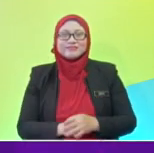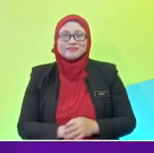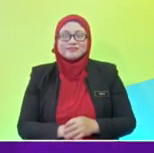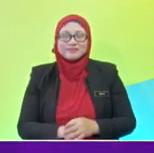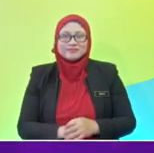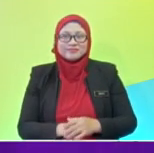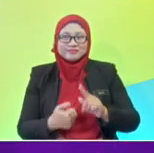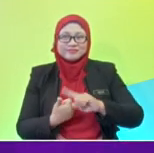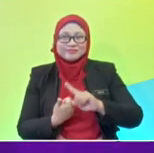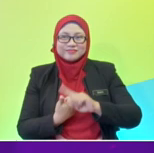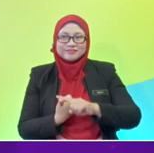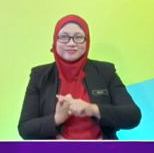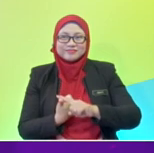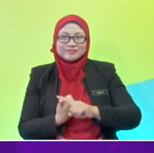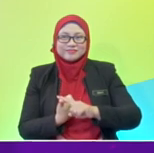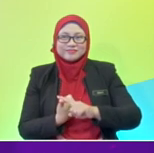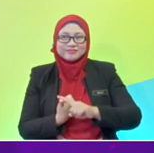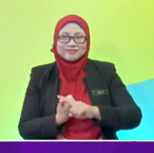Right, you can read it out as well.